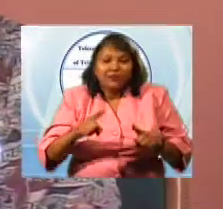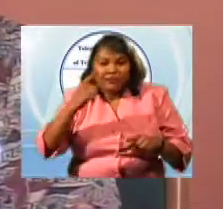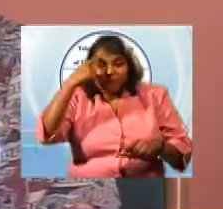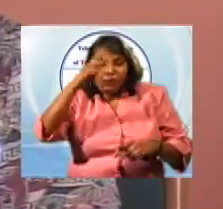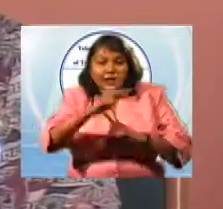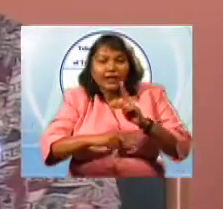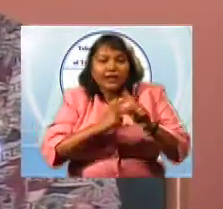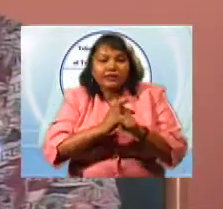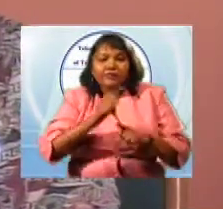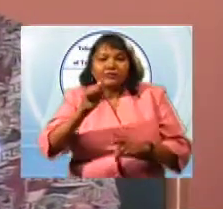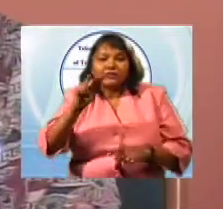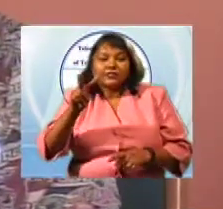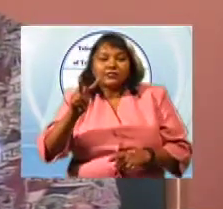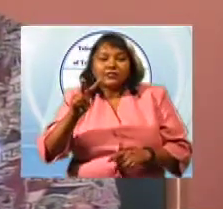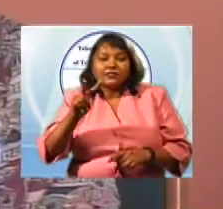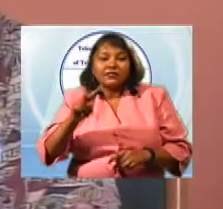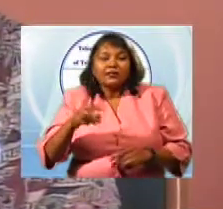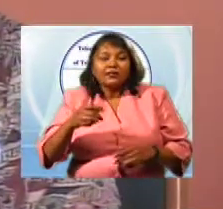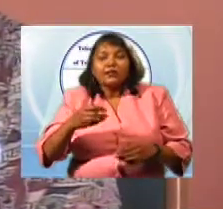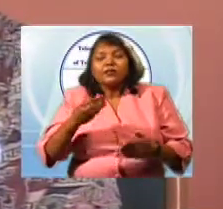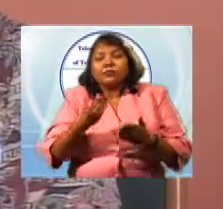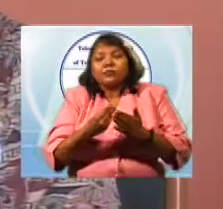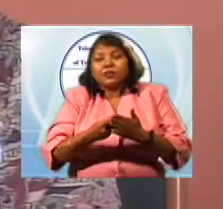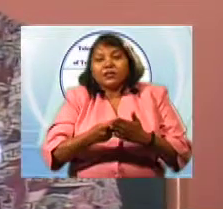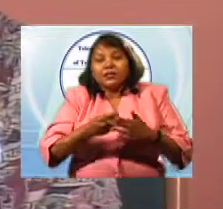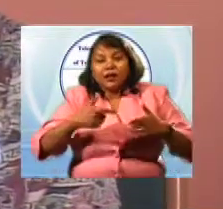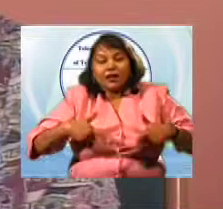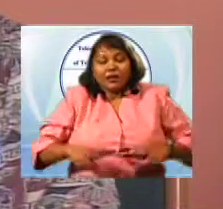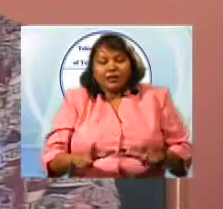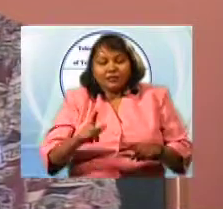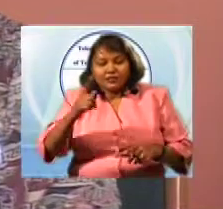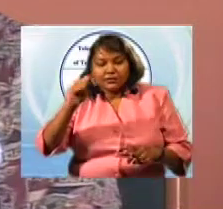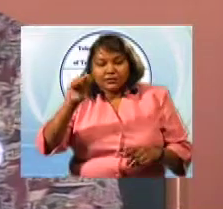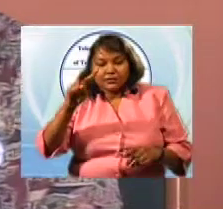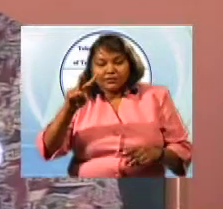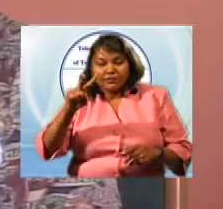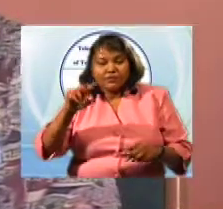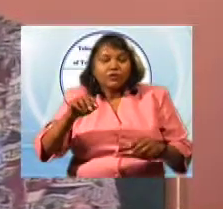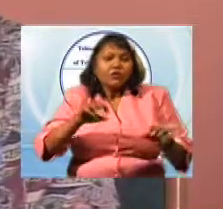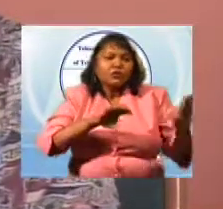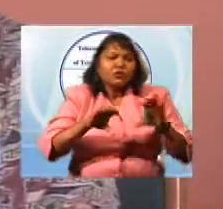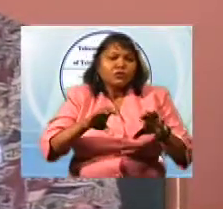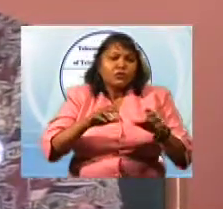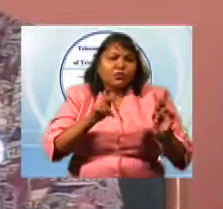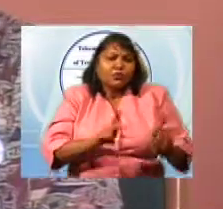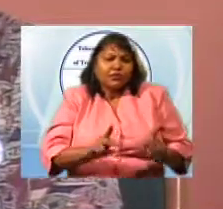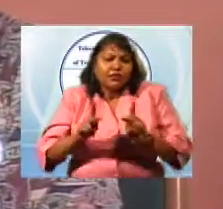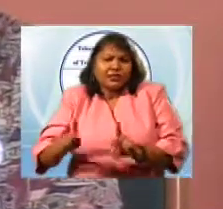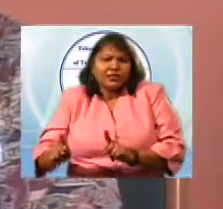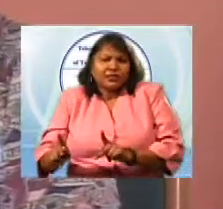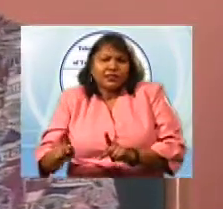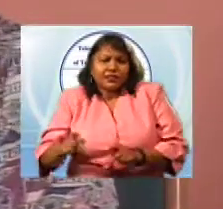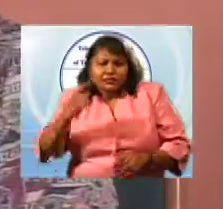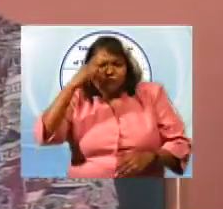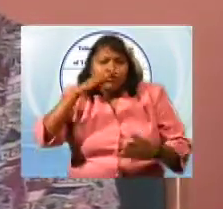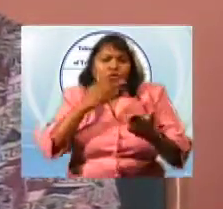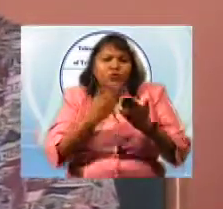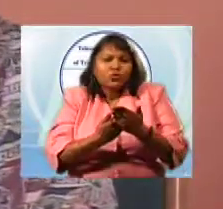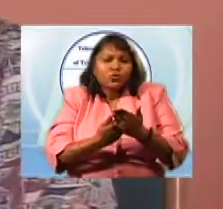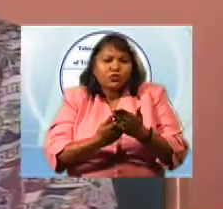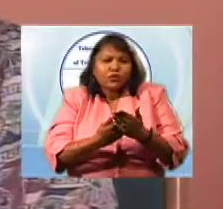funding allows for the kind of research, the kind of consultation, the kind of